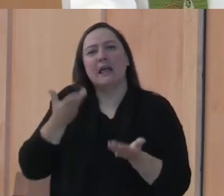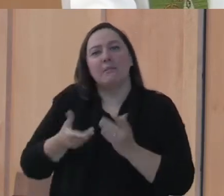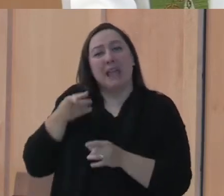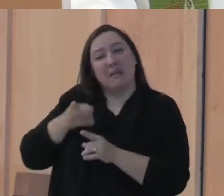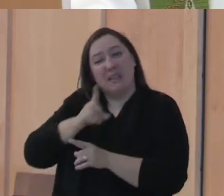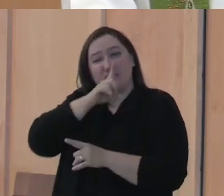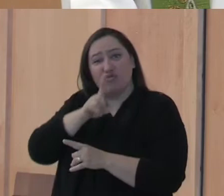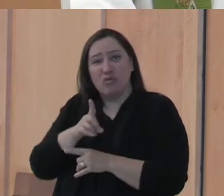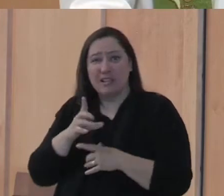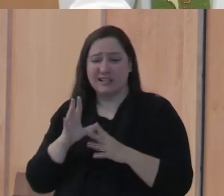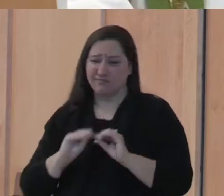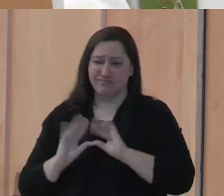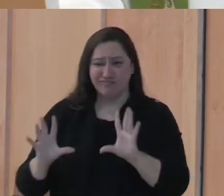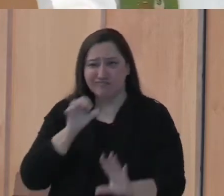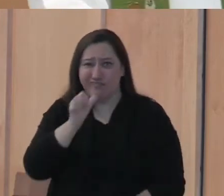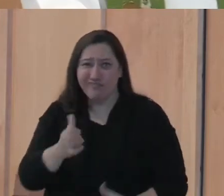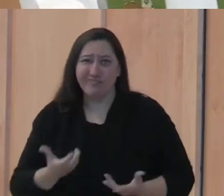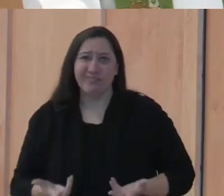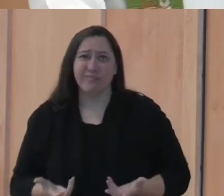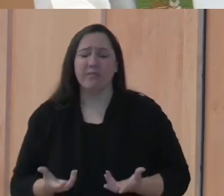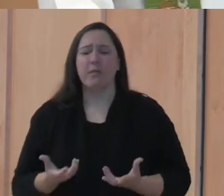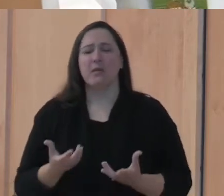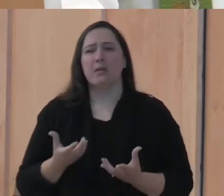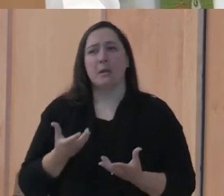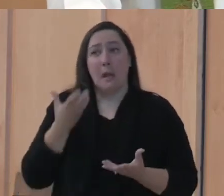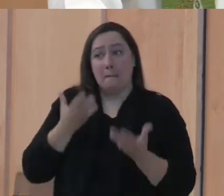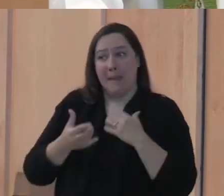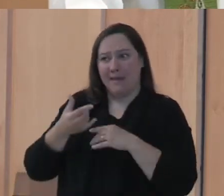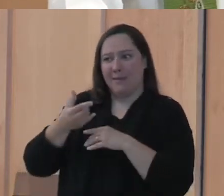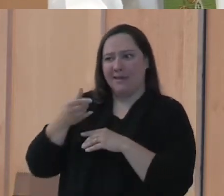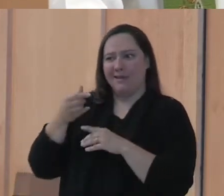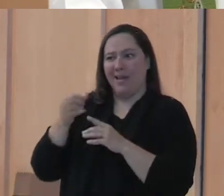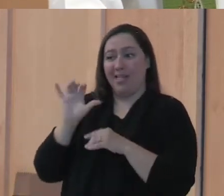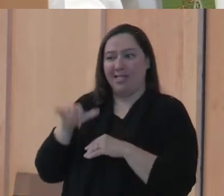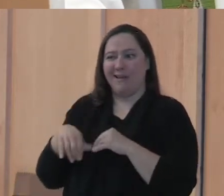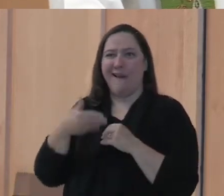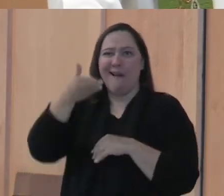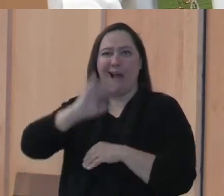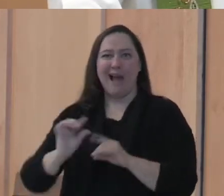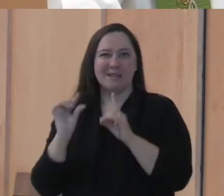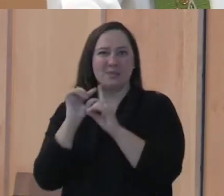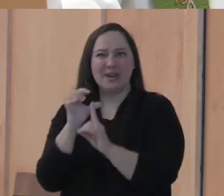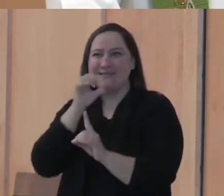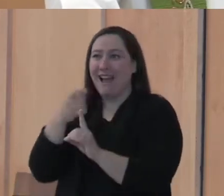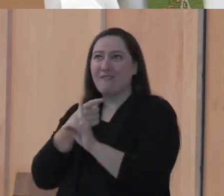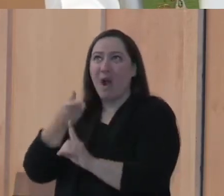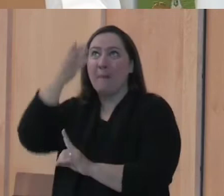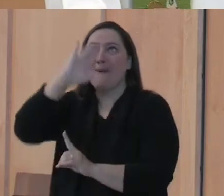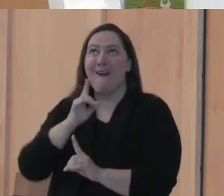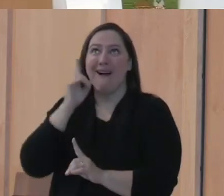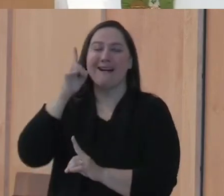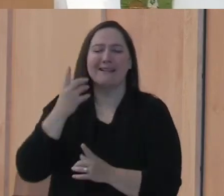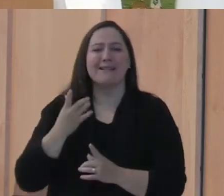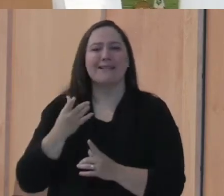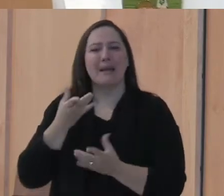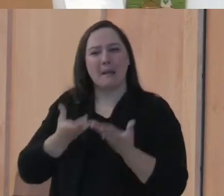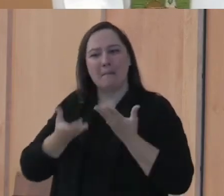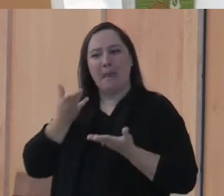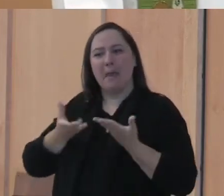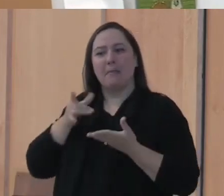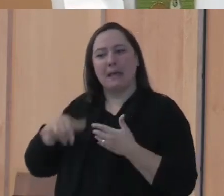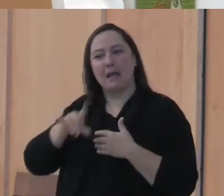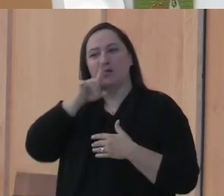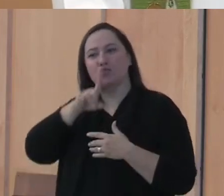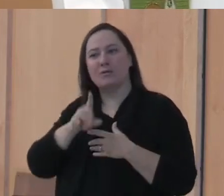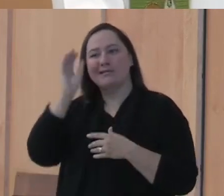actually have any clarity. People say maybe God's word isn't actually from God. Maybe the word of God is nothing more than just another opinion